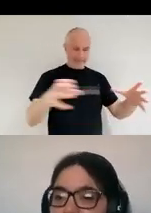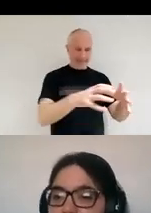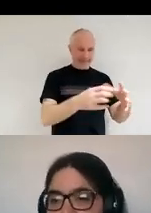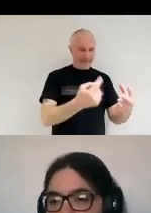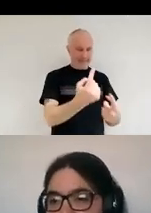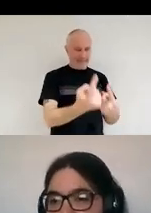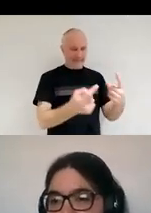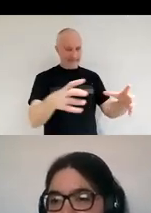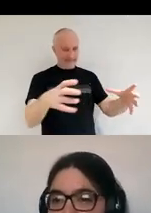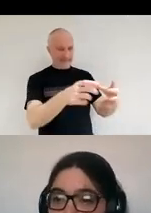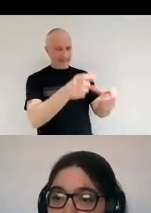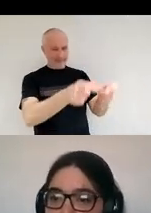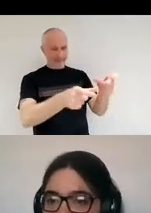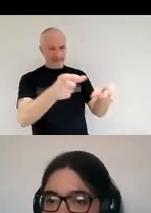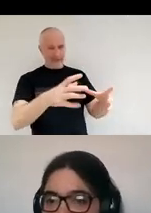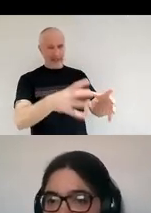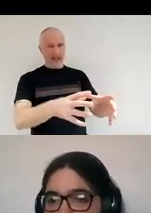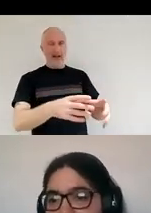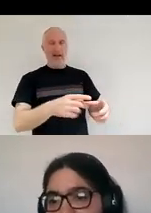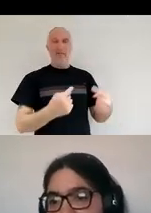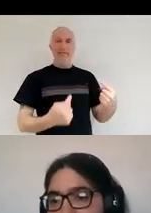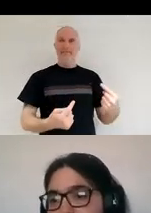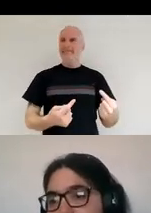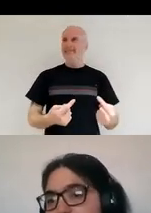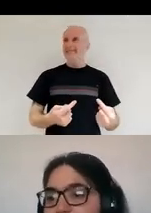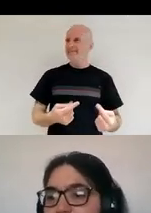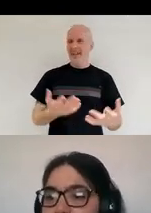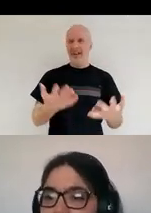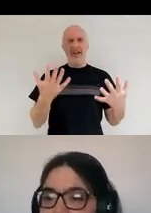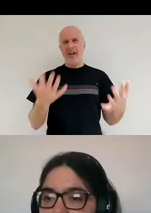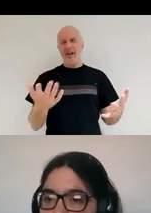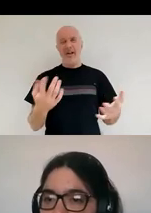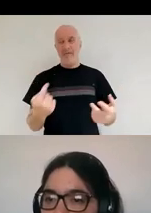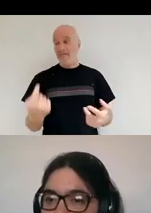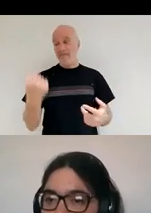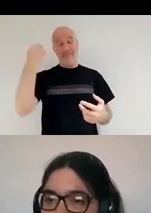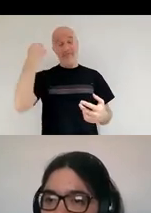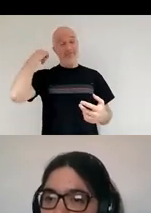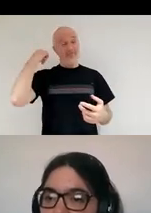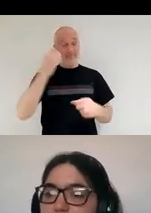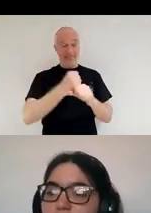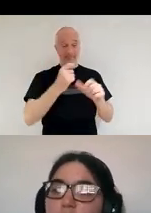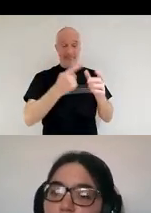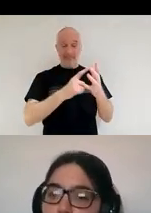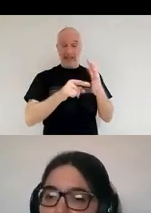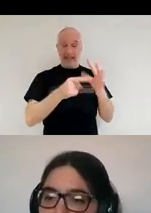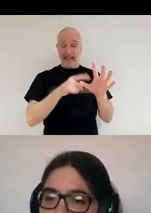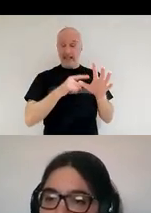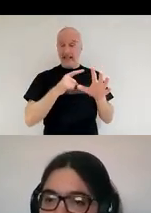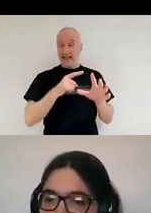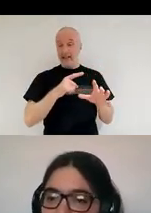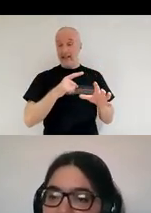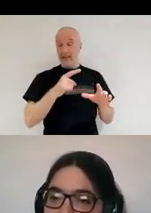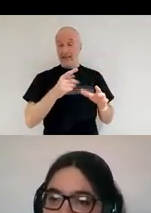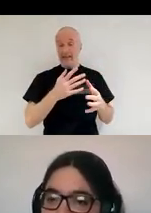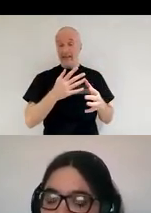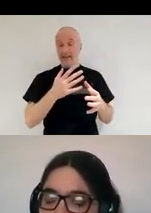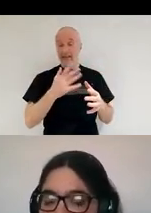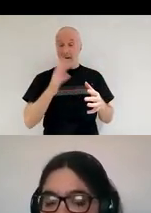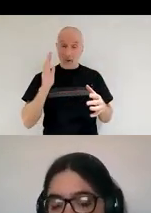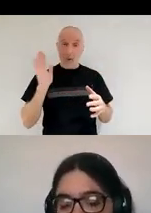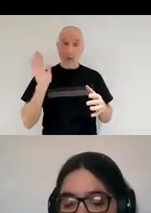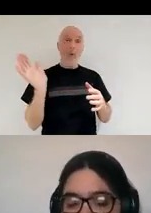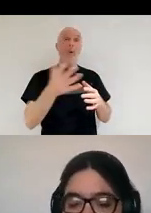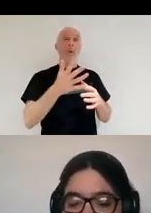galaxies at the beginning of the universe are all dusty, it's just, we're observing this kind of non-normal galaxies, it's not average